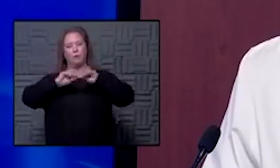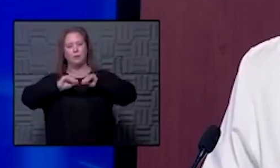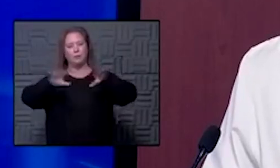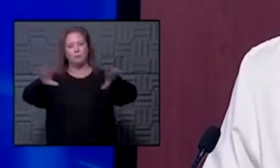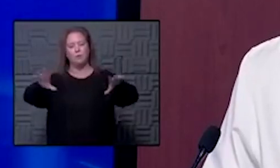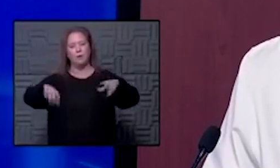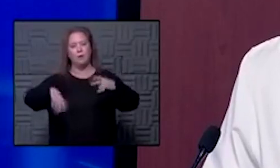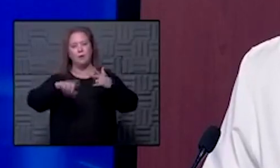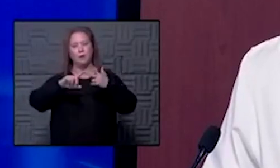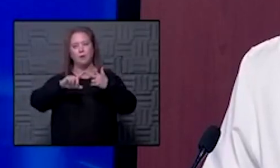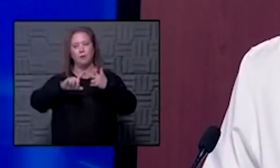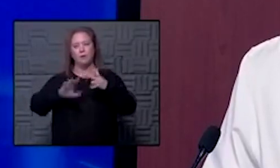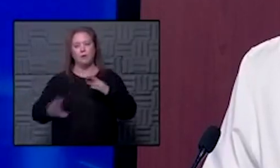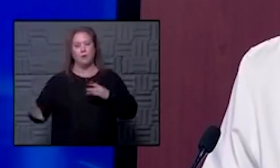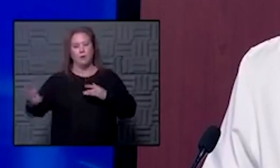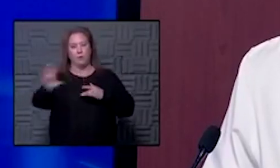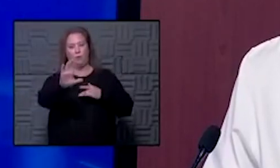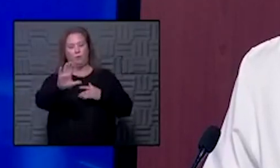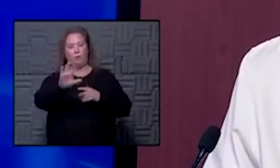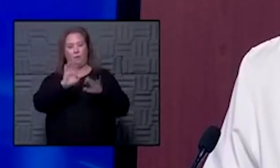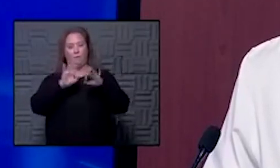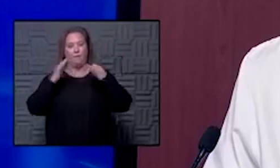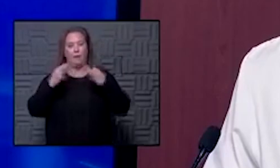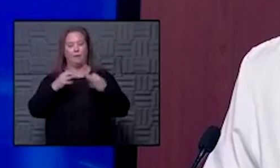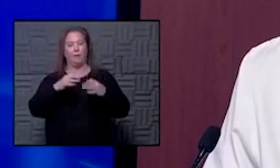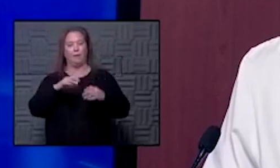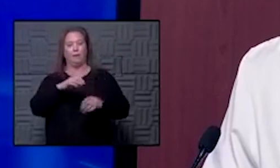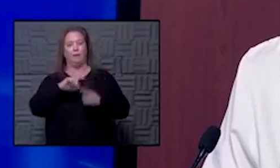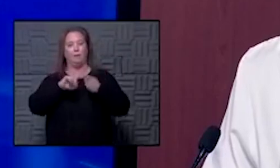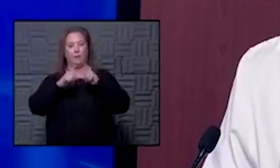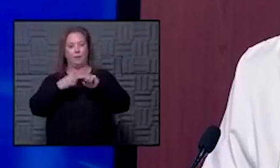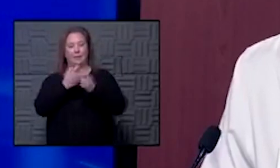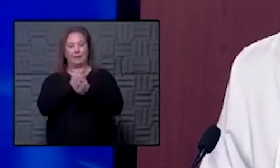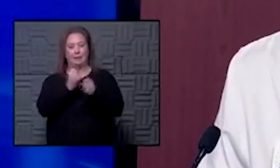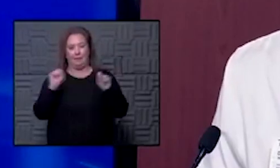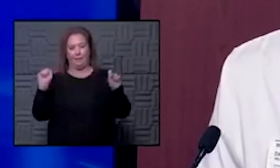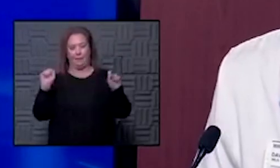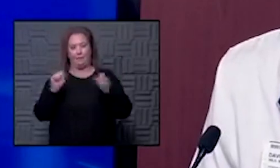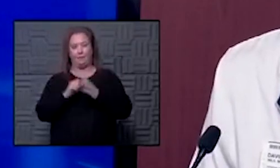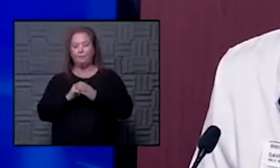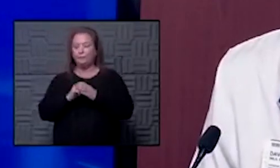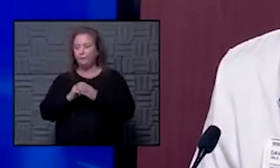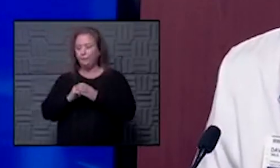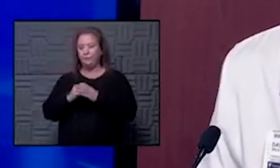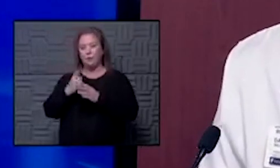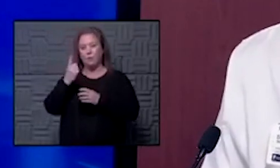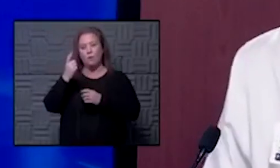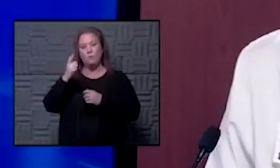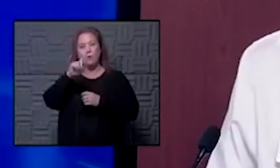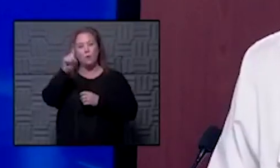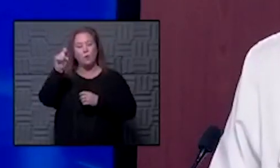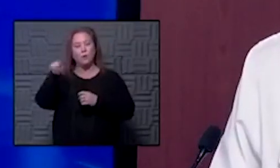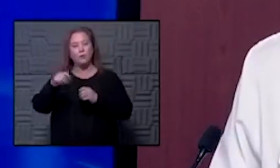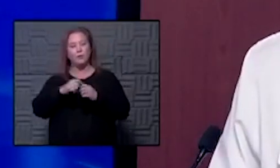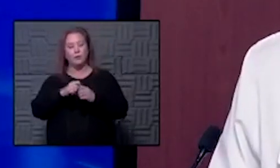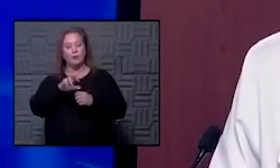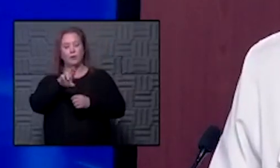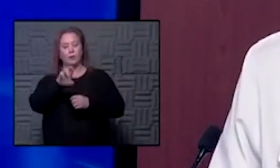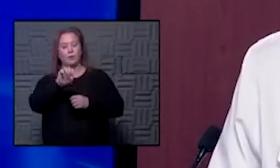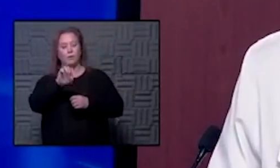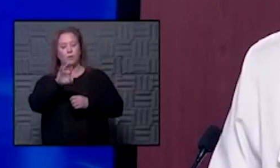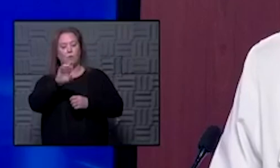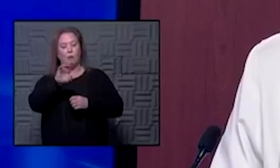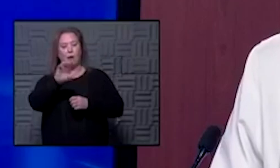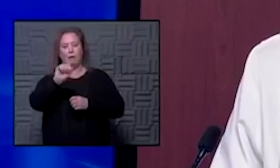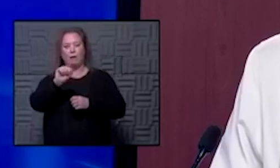keeping you and those that you care about safe last question goes to rebecca she wants to know if someone needs care how do they